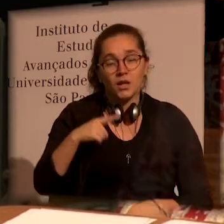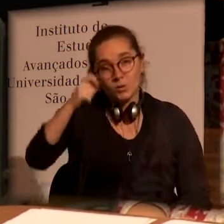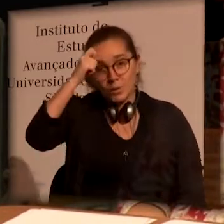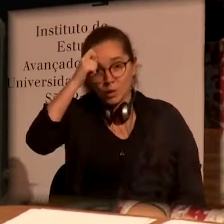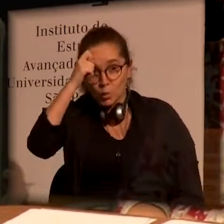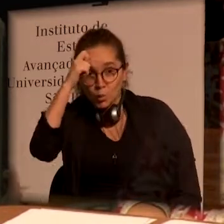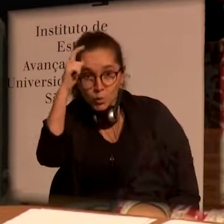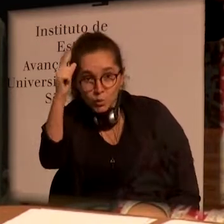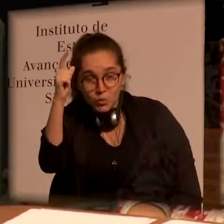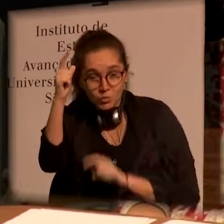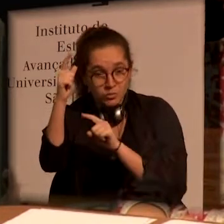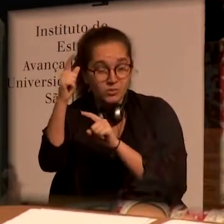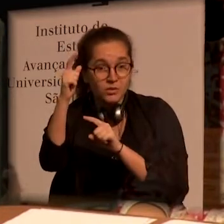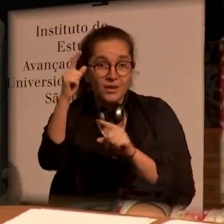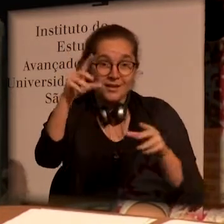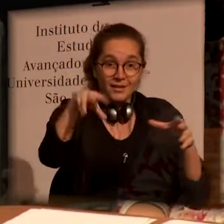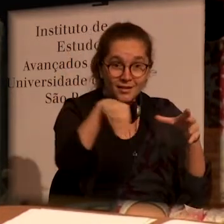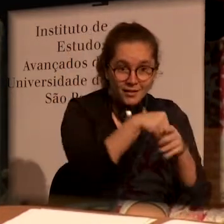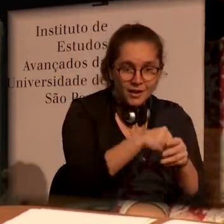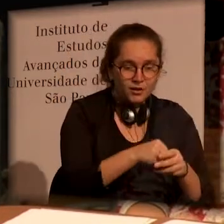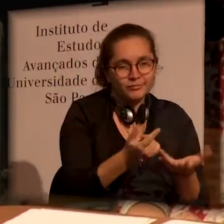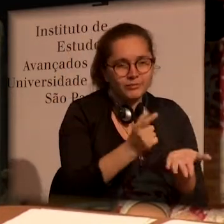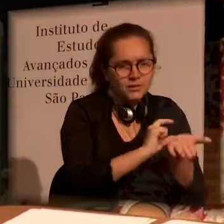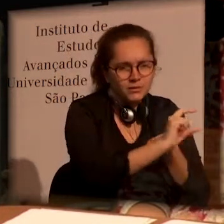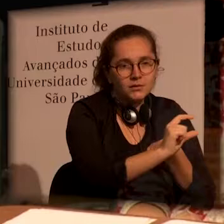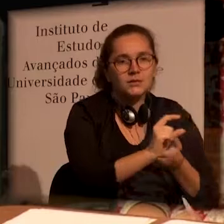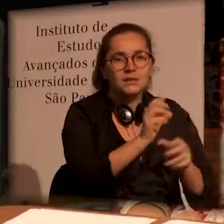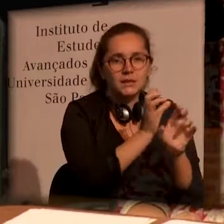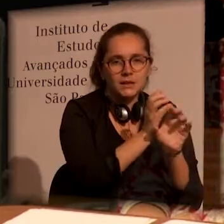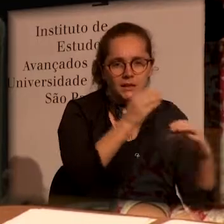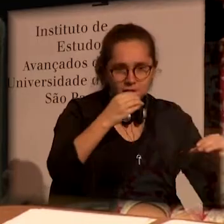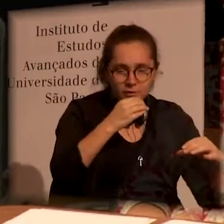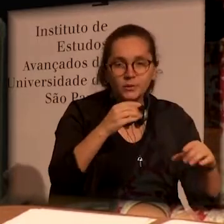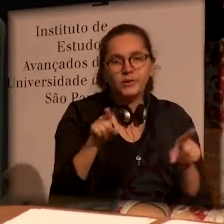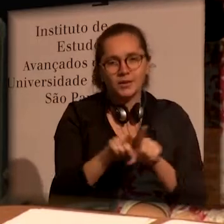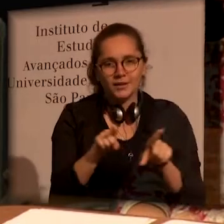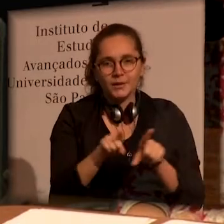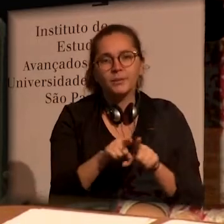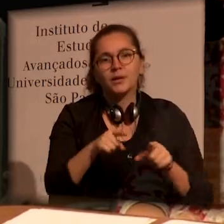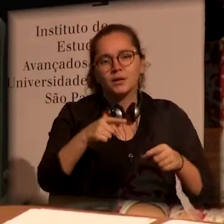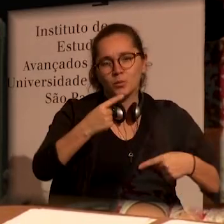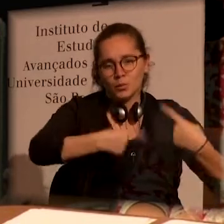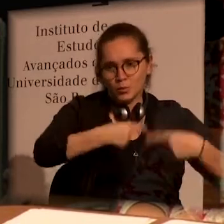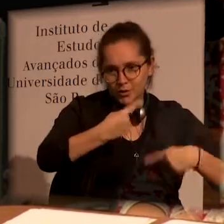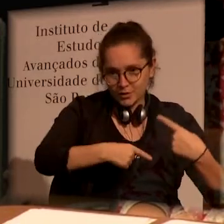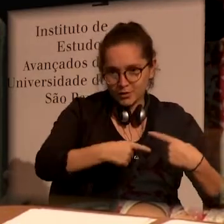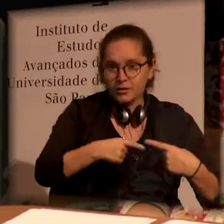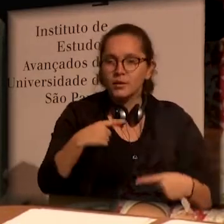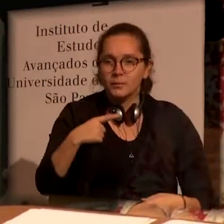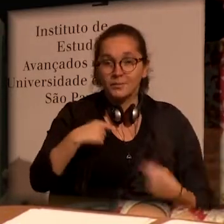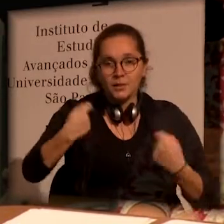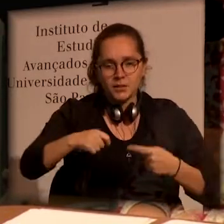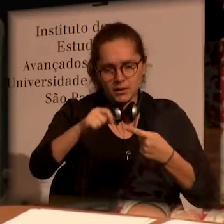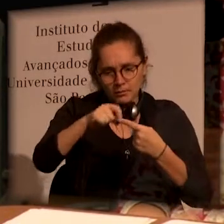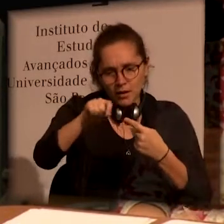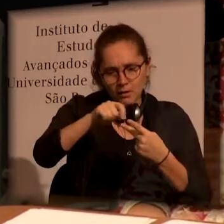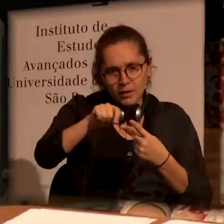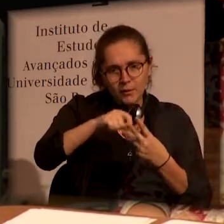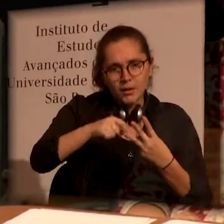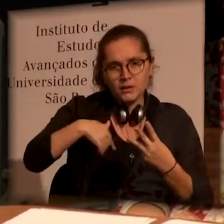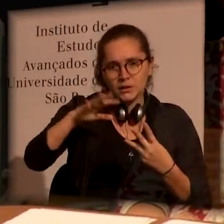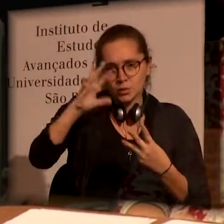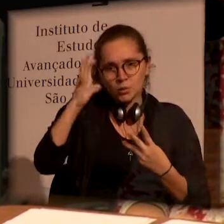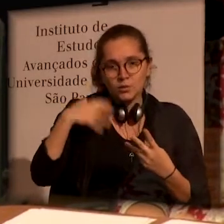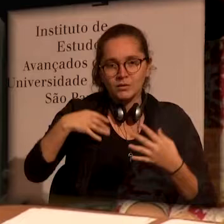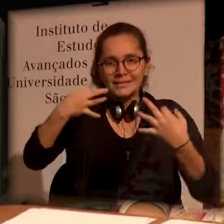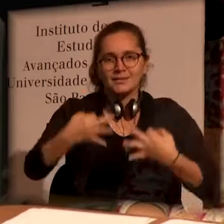Because there is a culture in terms of scientific financing or even in the political